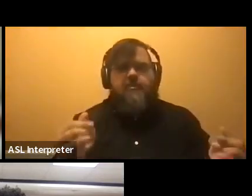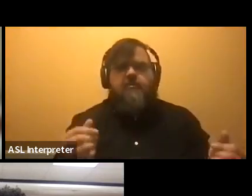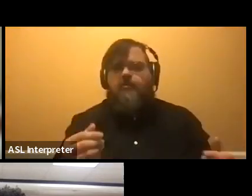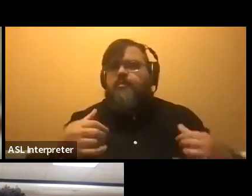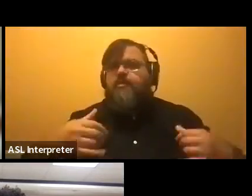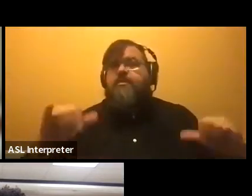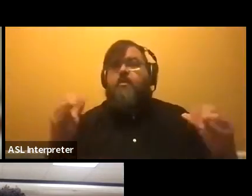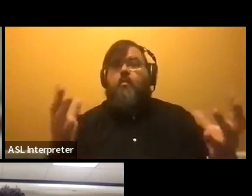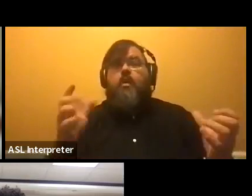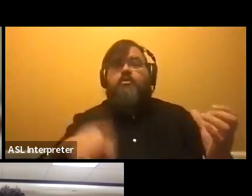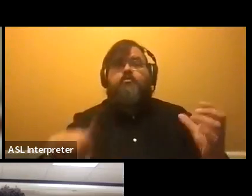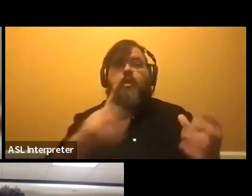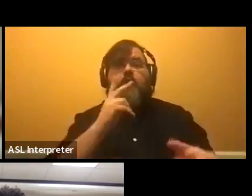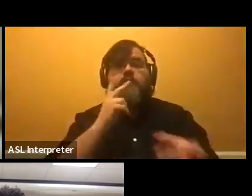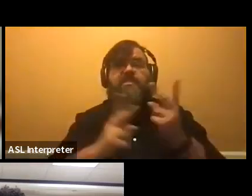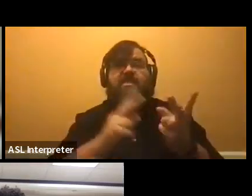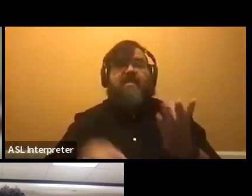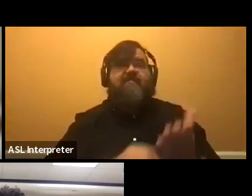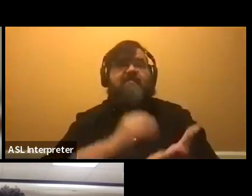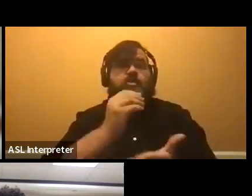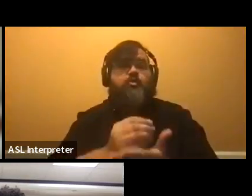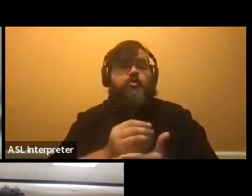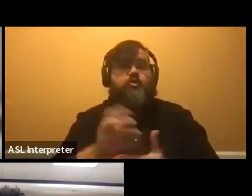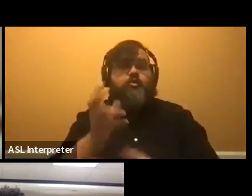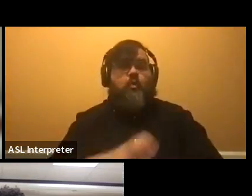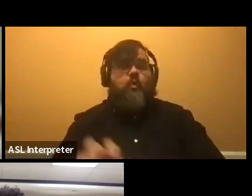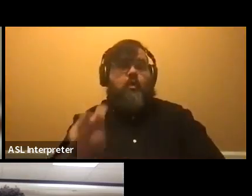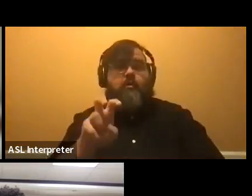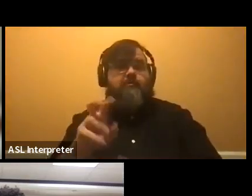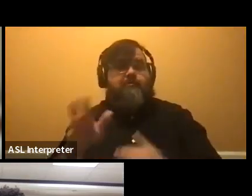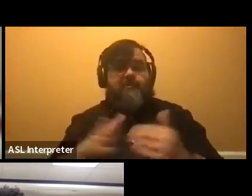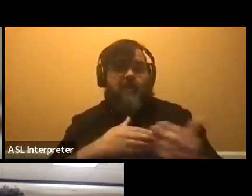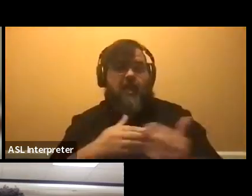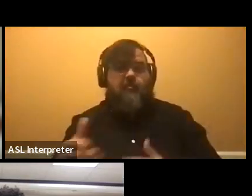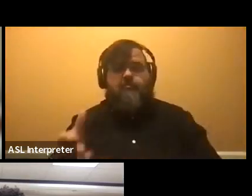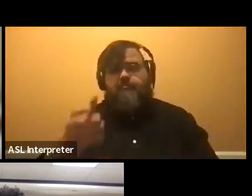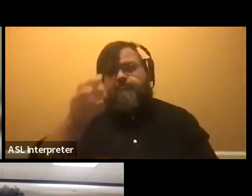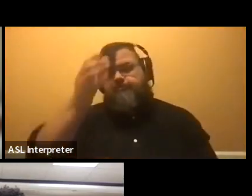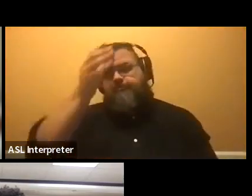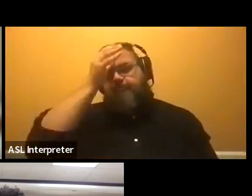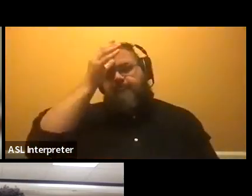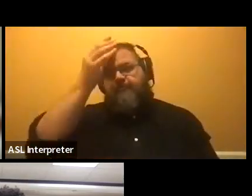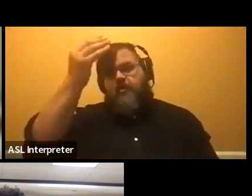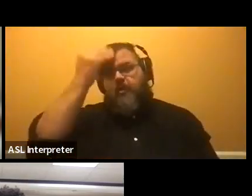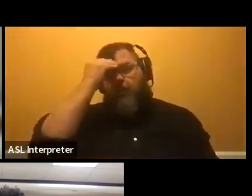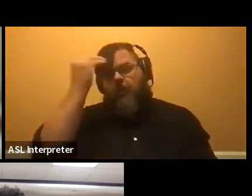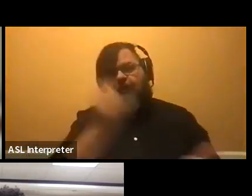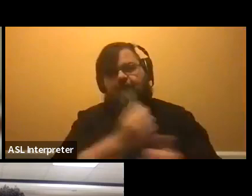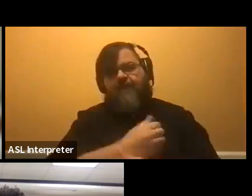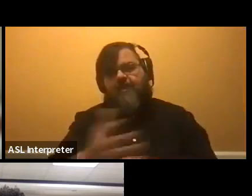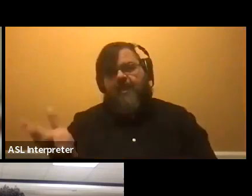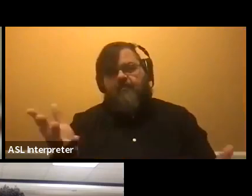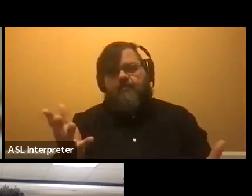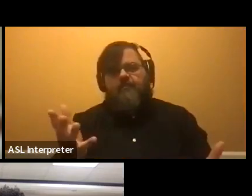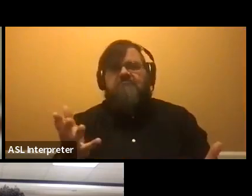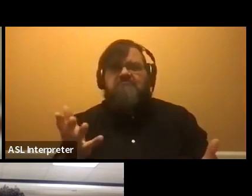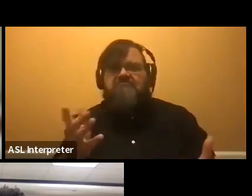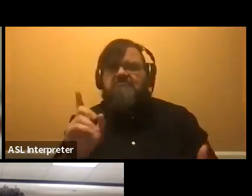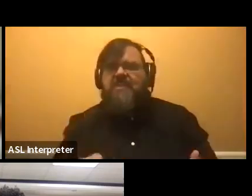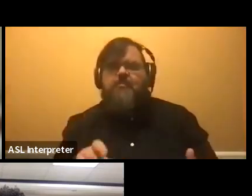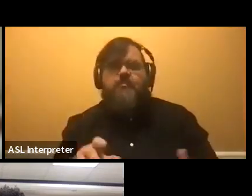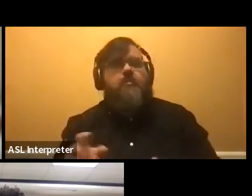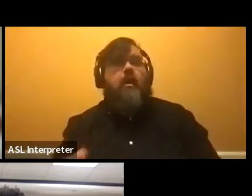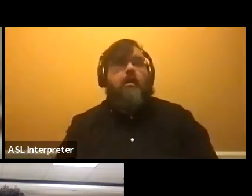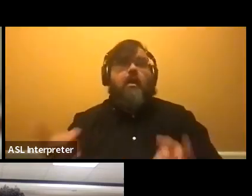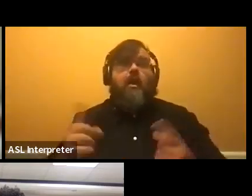take the official tour. So even if you think, you know, everything about UofL, it's still good to come over here, um, and take the tour, meet with a professor, really just, you know,